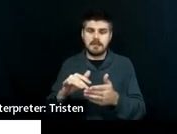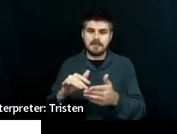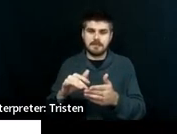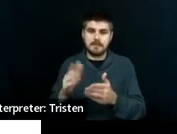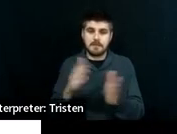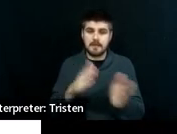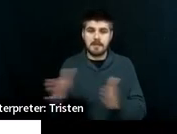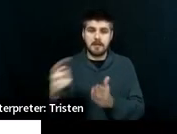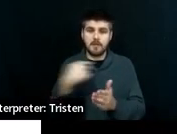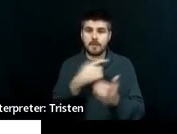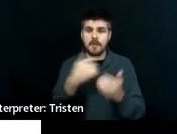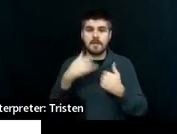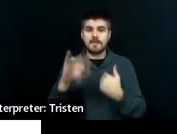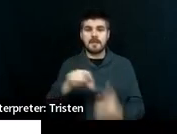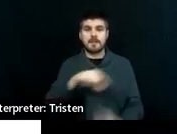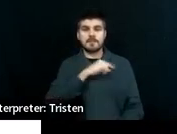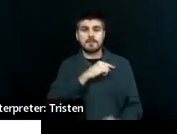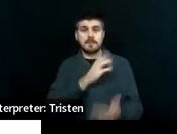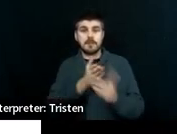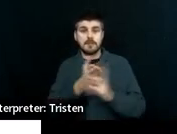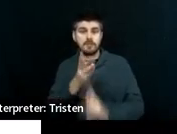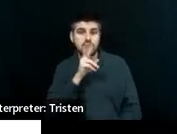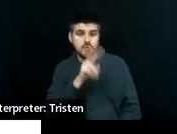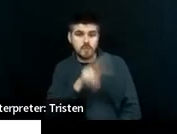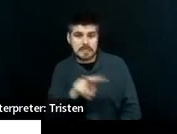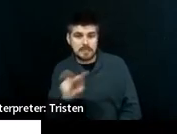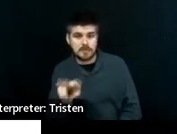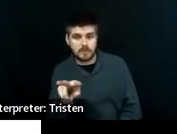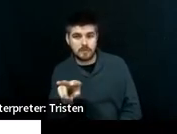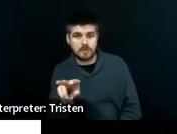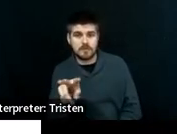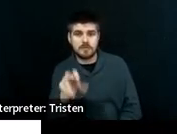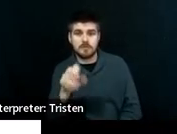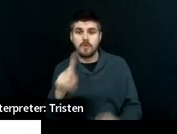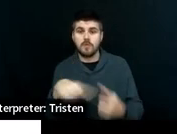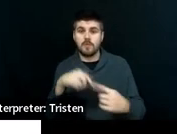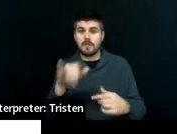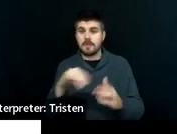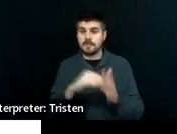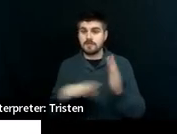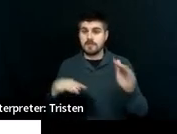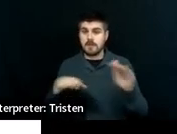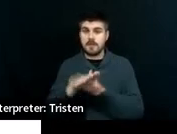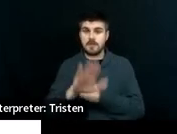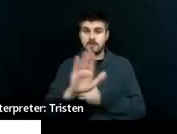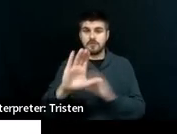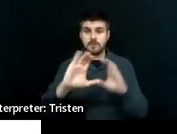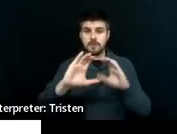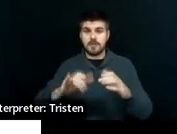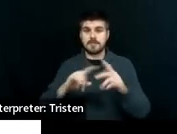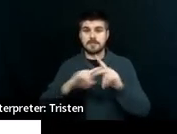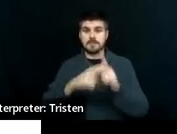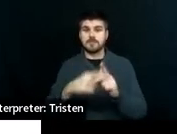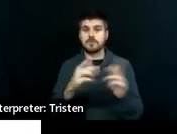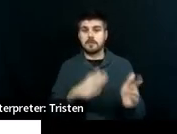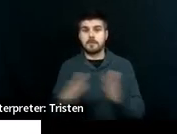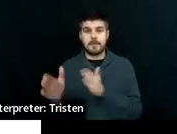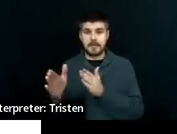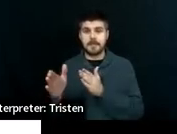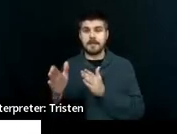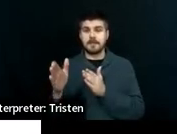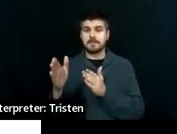eligibility through age 22. So the minute that student steps in your class and you start planning out what